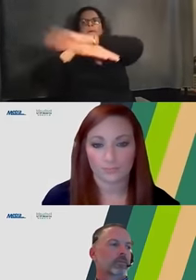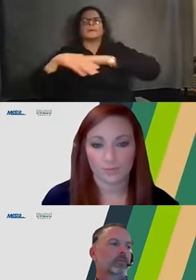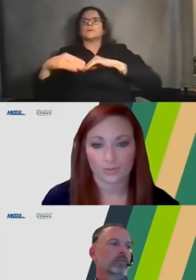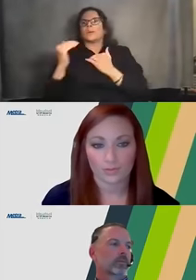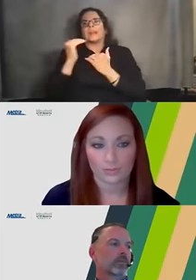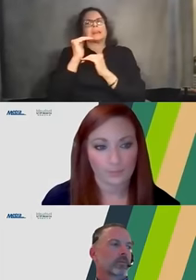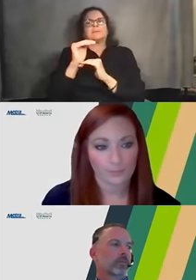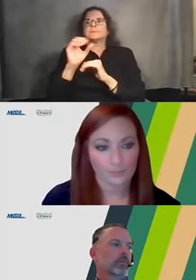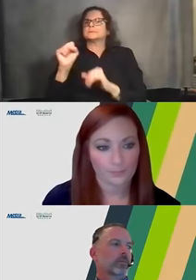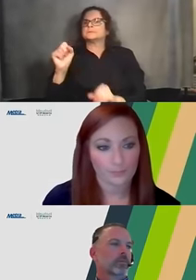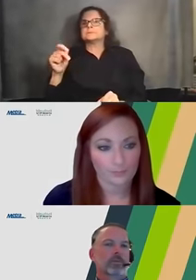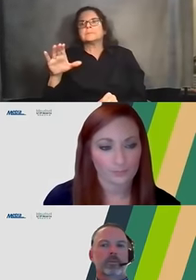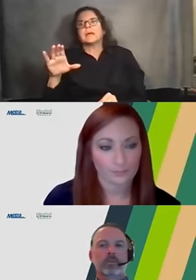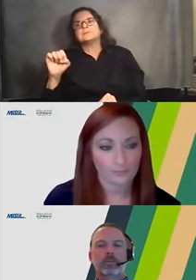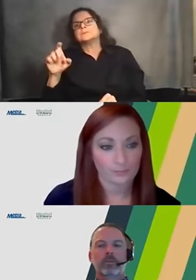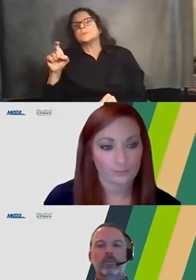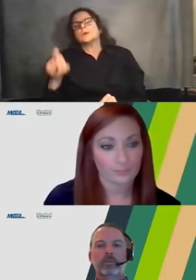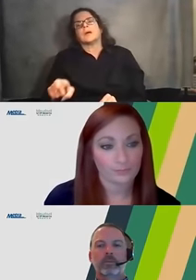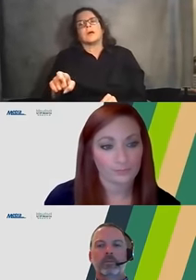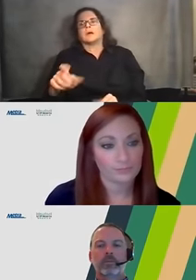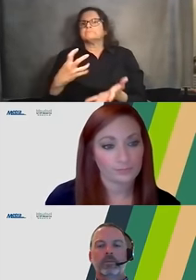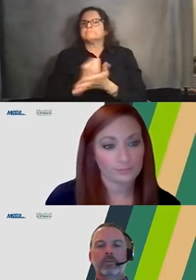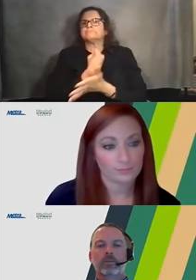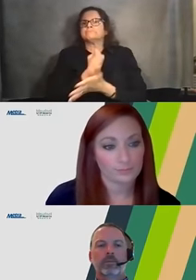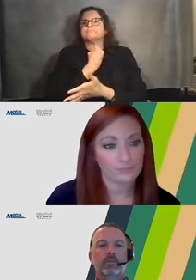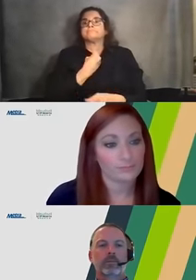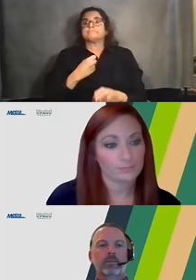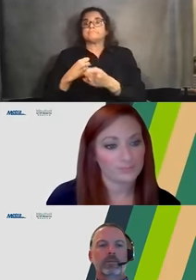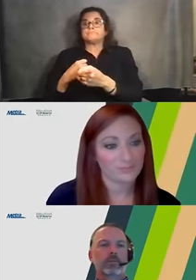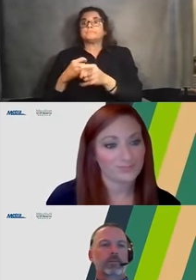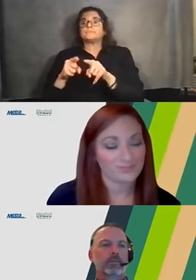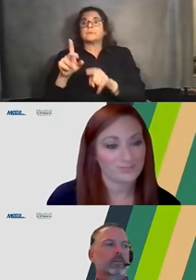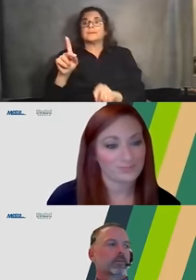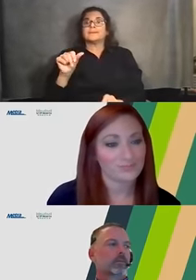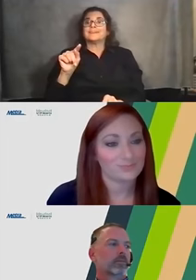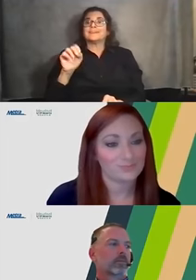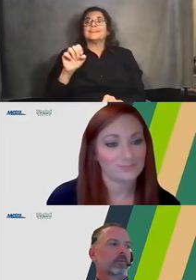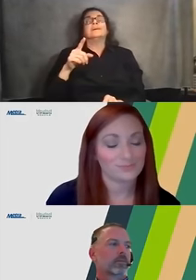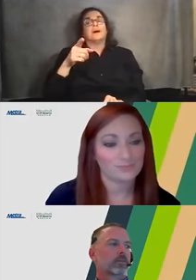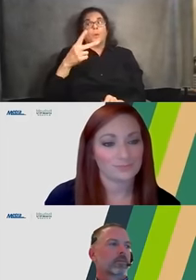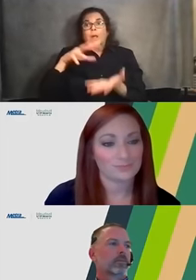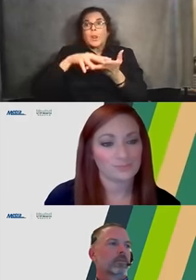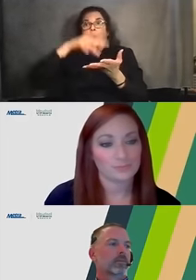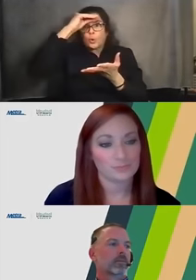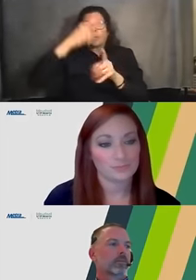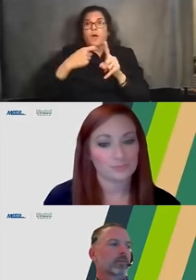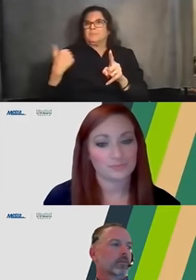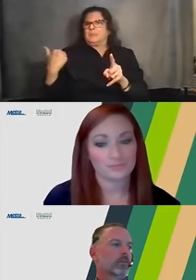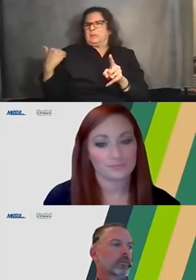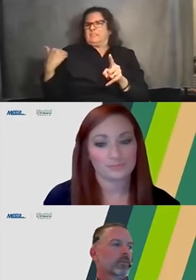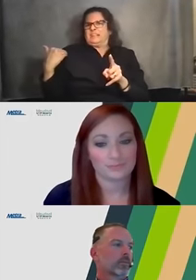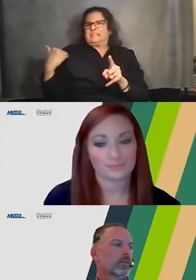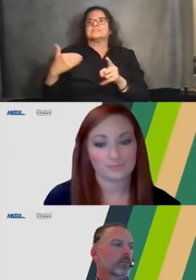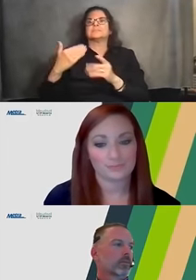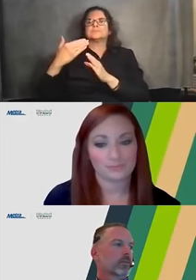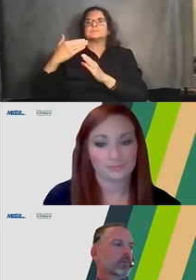I think another good question was about lessons learned from the previous phase of work, and I think there are a number of lessons that